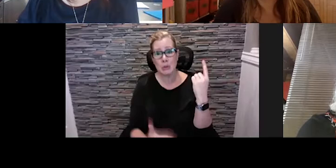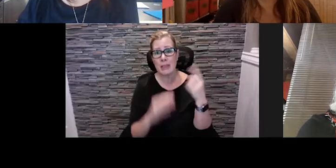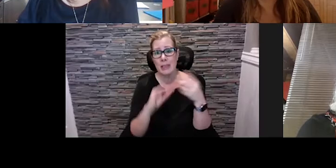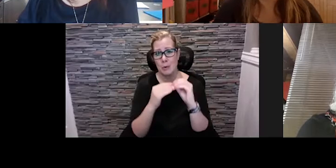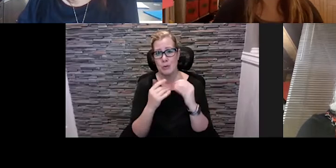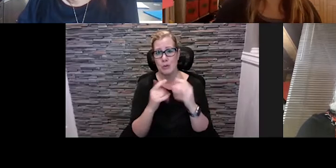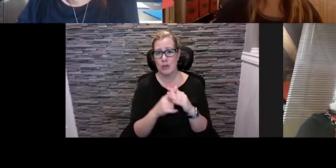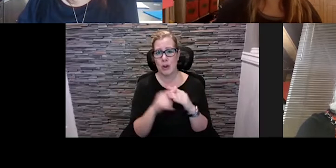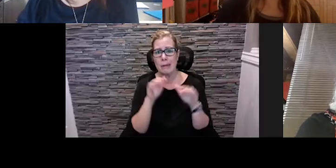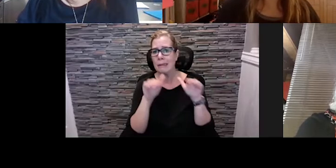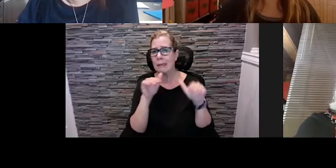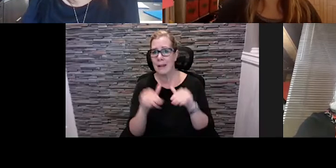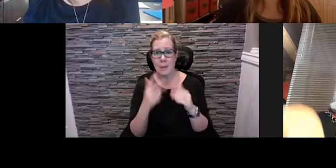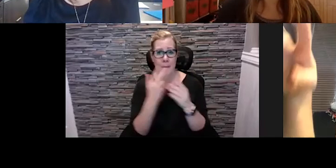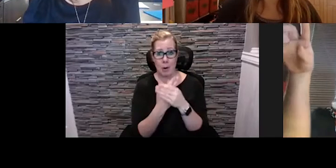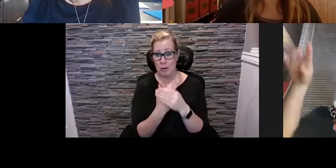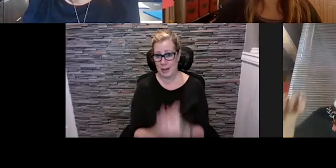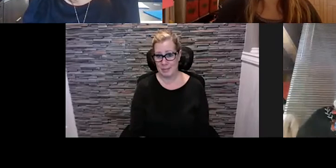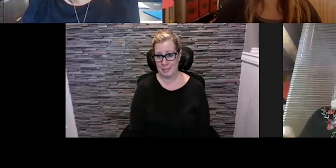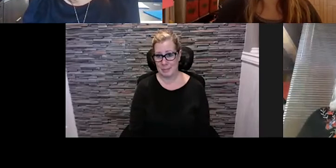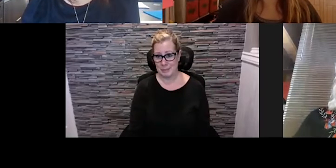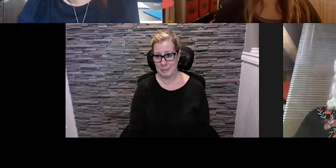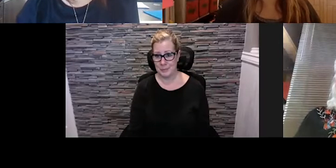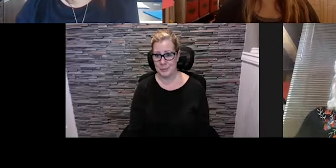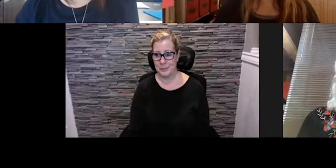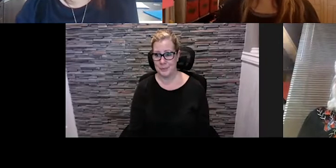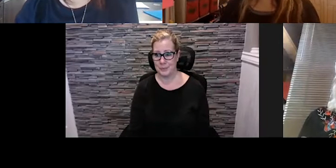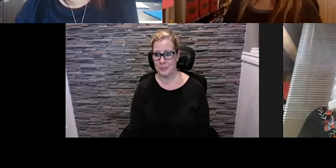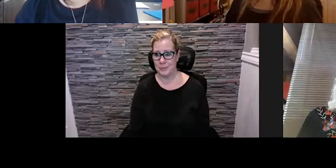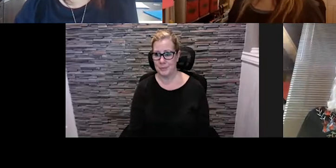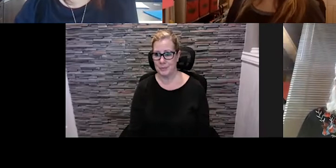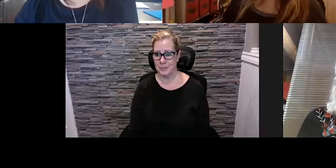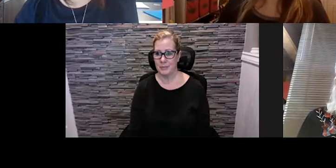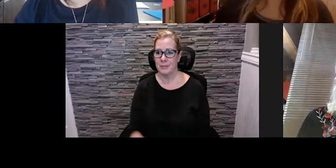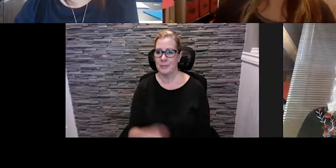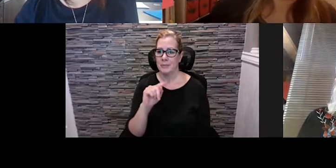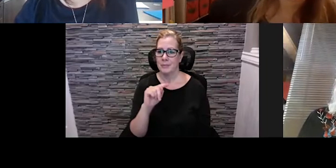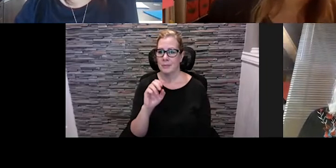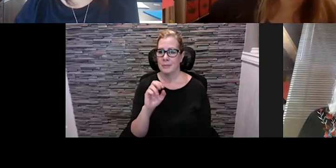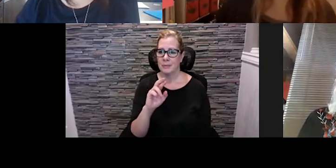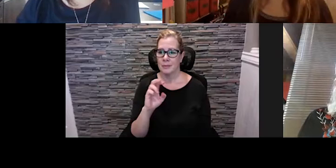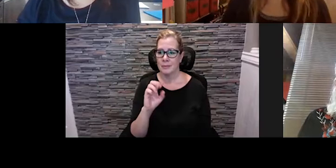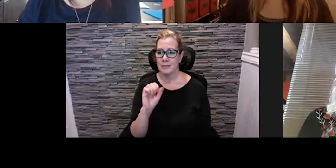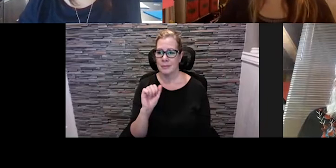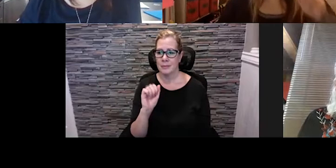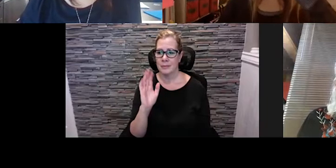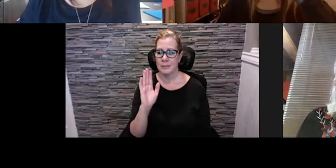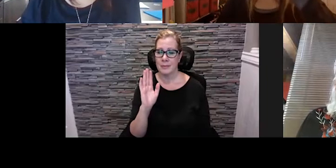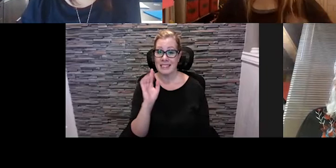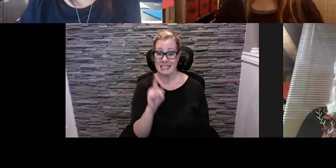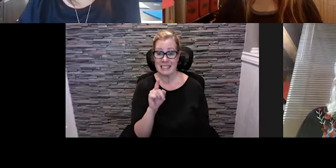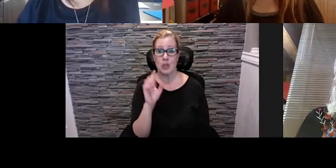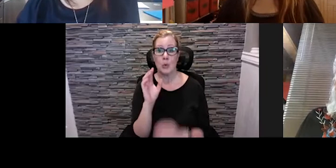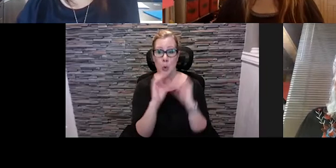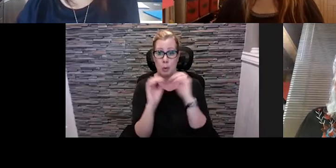thanks if I get to that too just a little bit so with the city of course on the calgary.ca website when you google festivals and